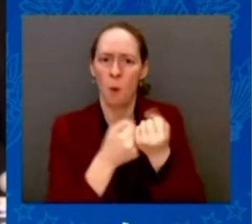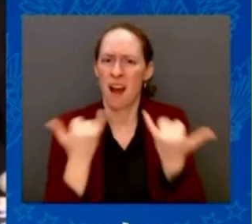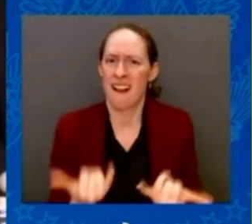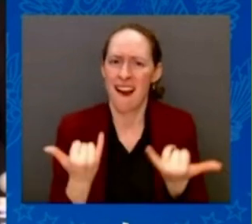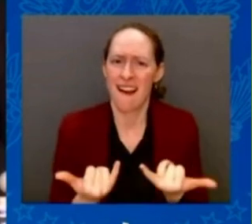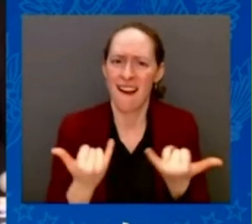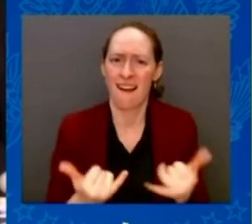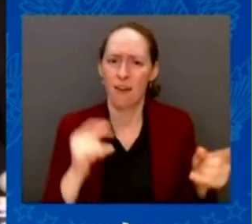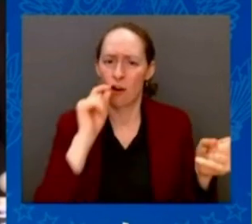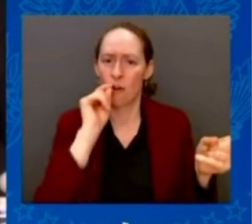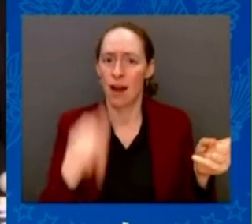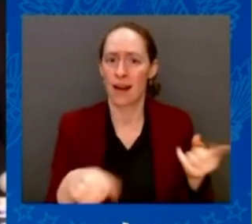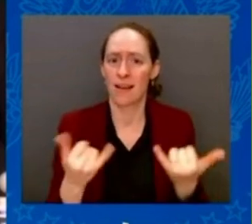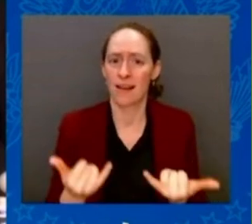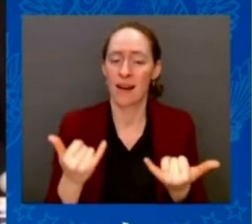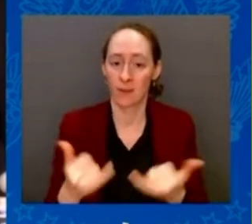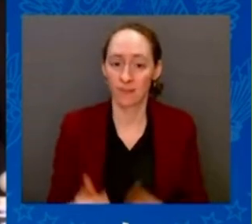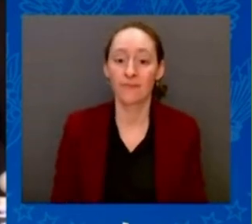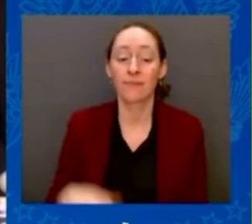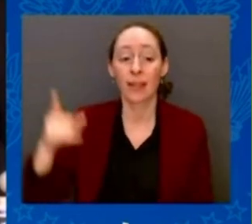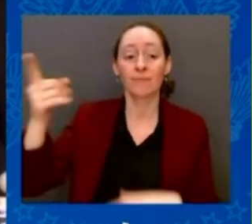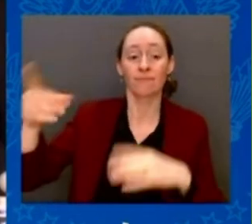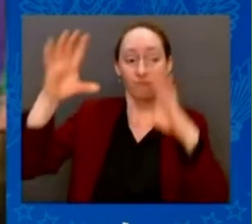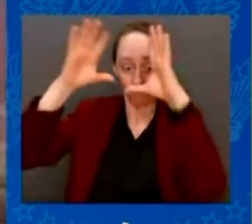Juhannis, co-host of the summit.